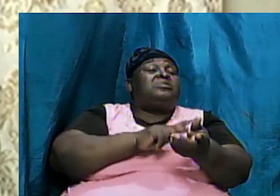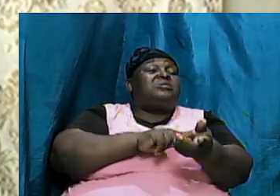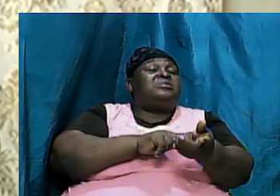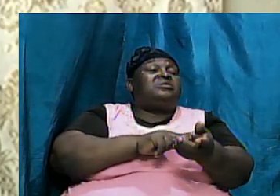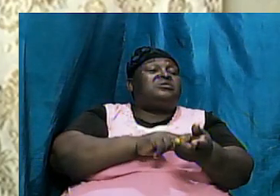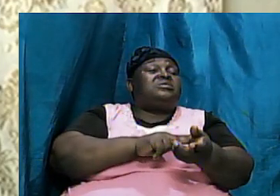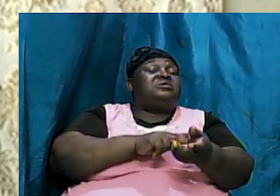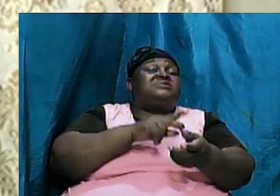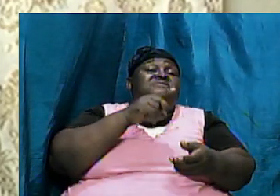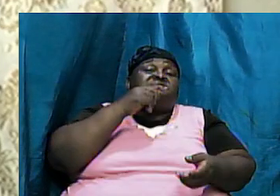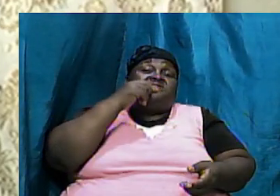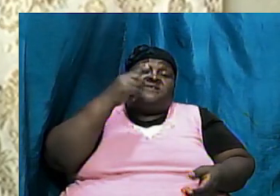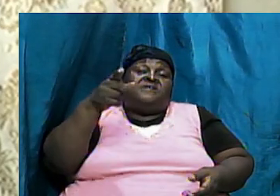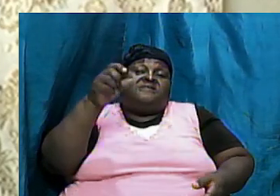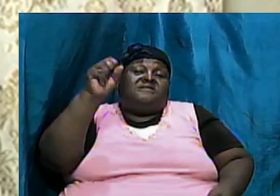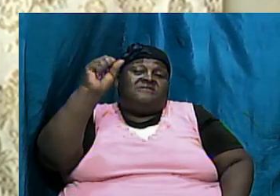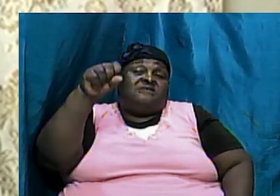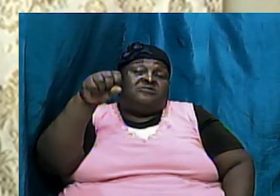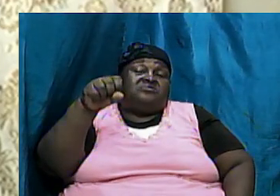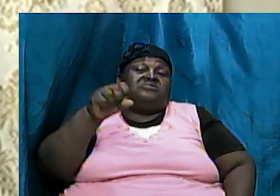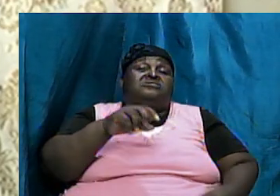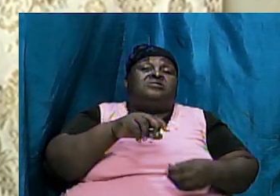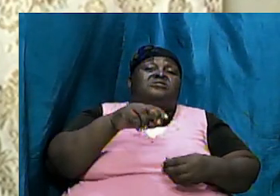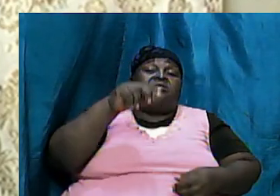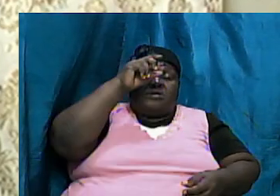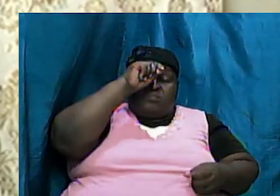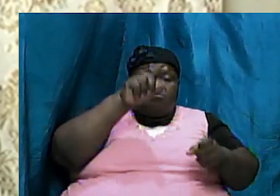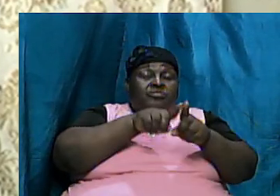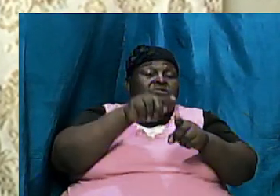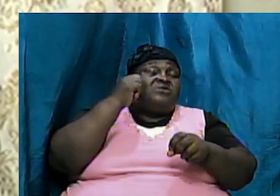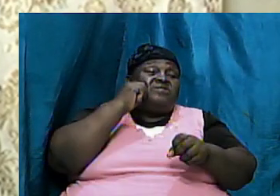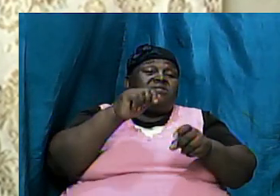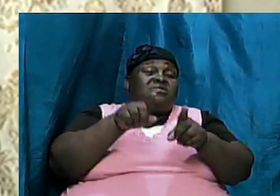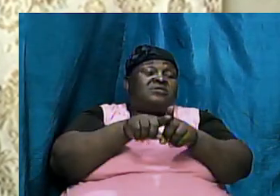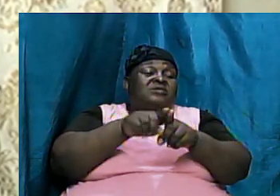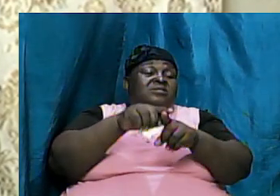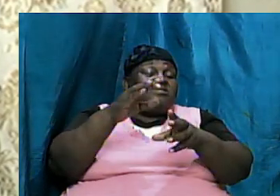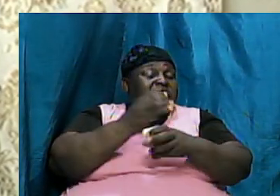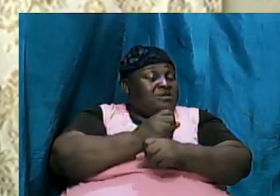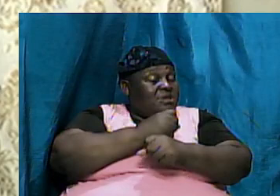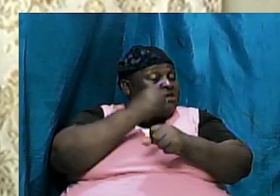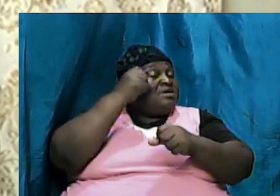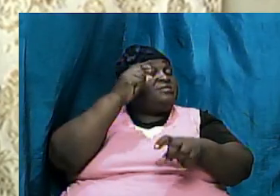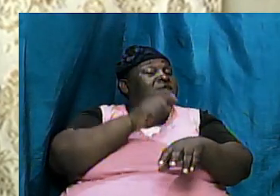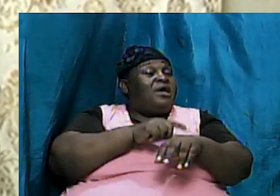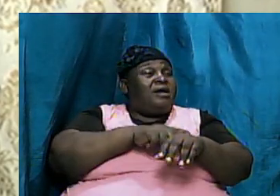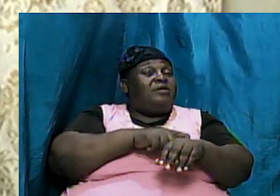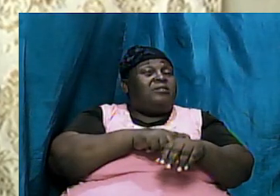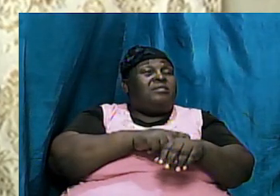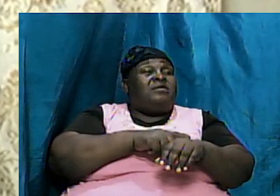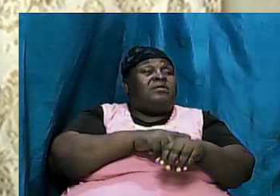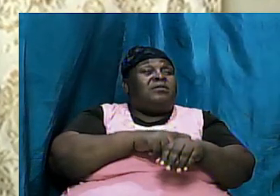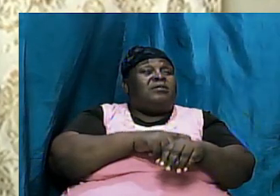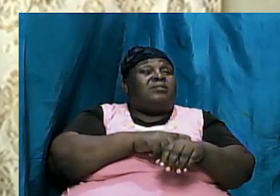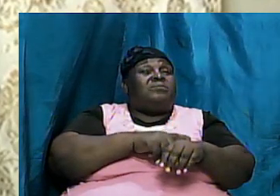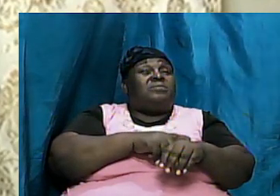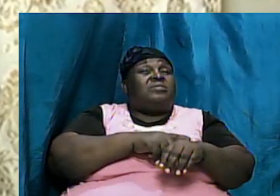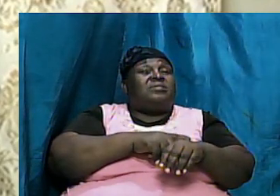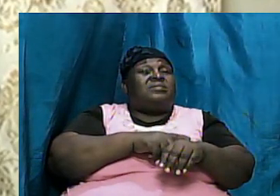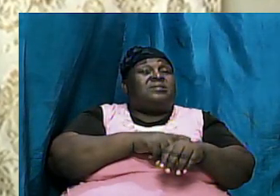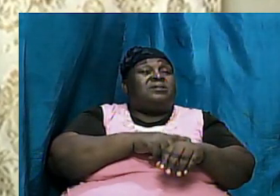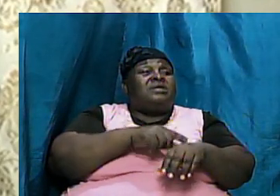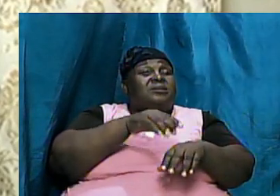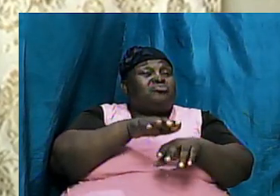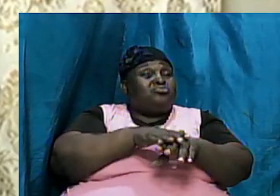confirming brothers and sisters we're taking time you know and we're going through Genesis because we